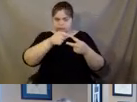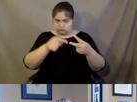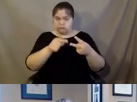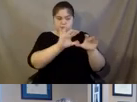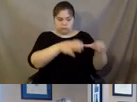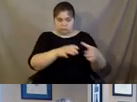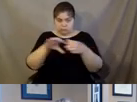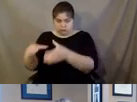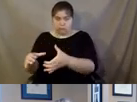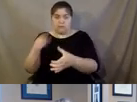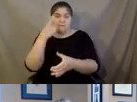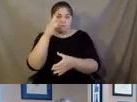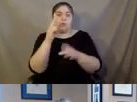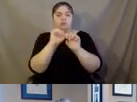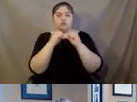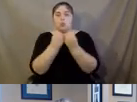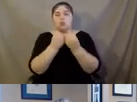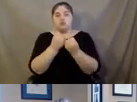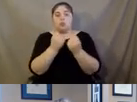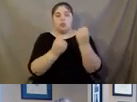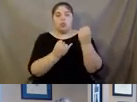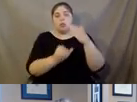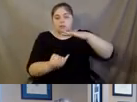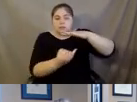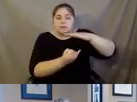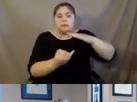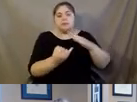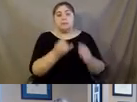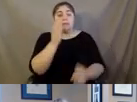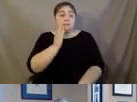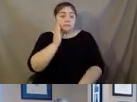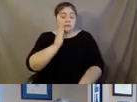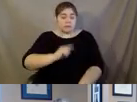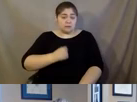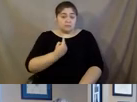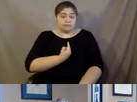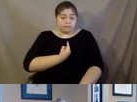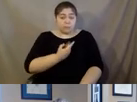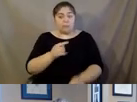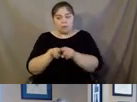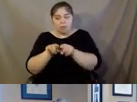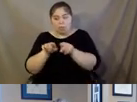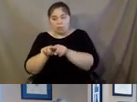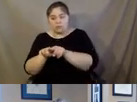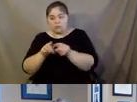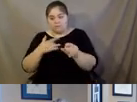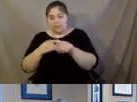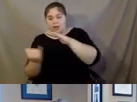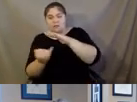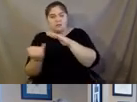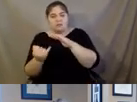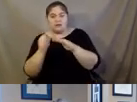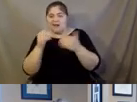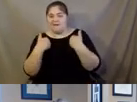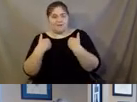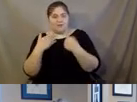the heading of social isolation. We're talking about the subjective experience of loneliness, but the objective experience of being isolated or having a lack of